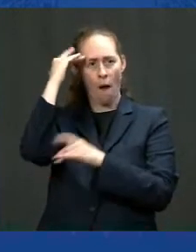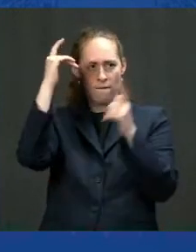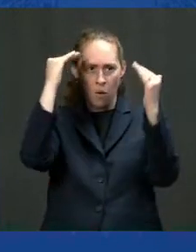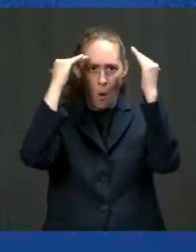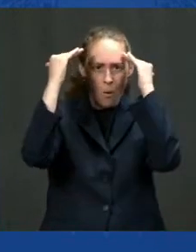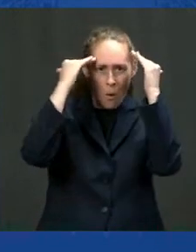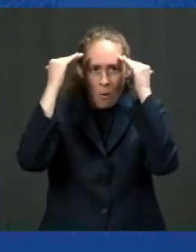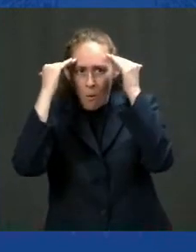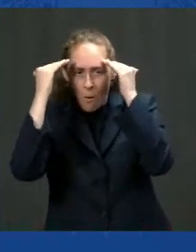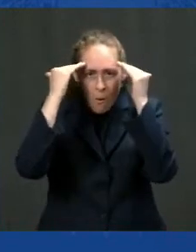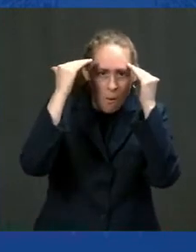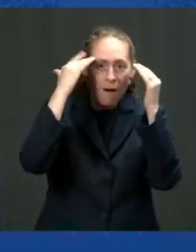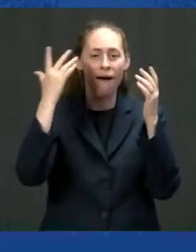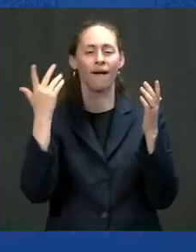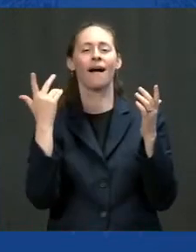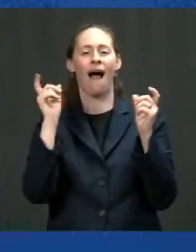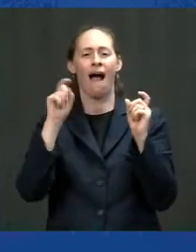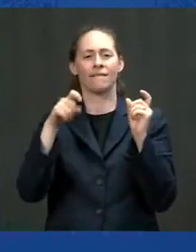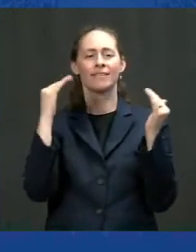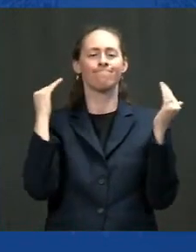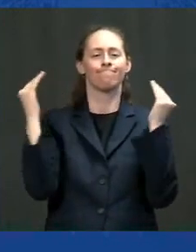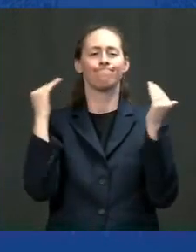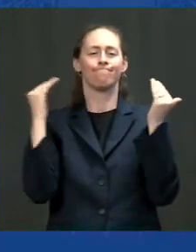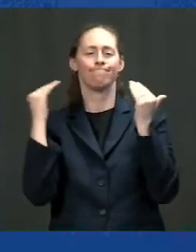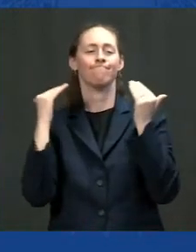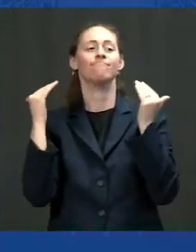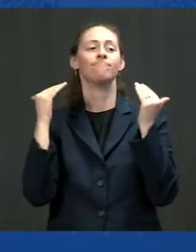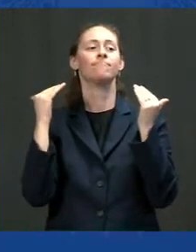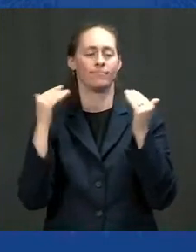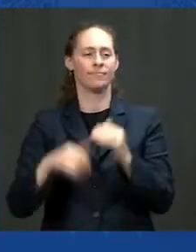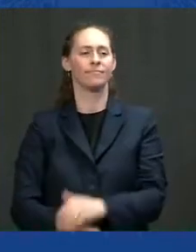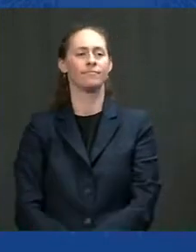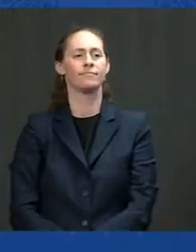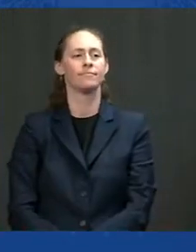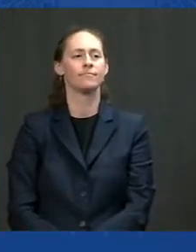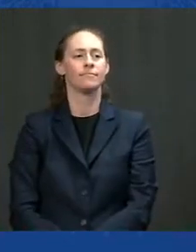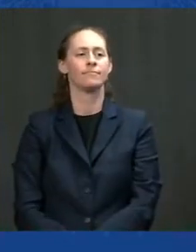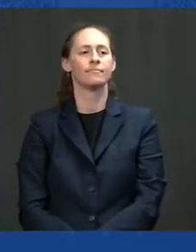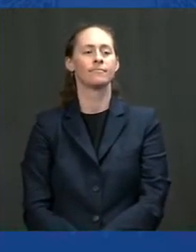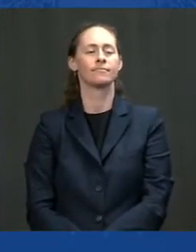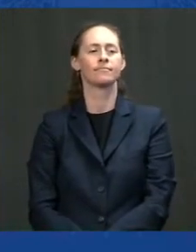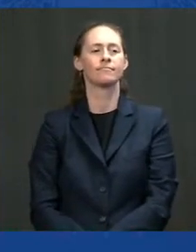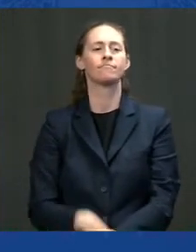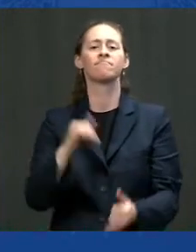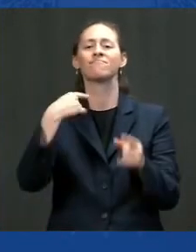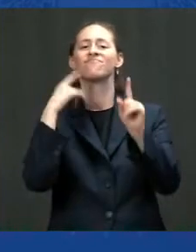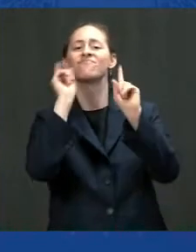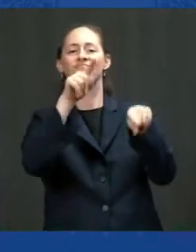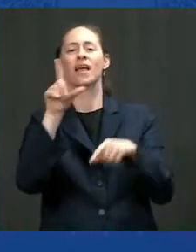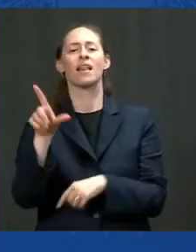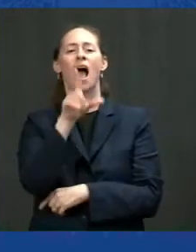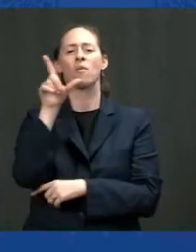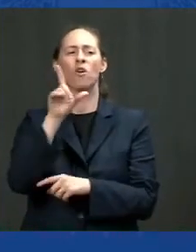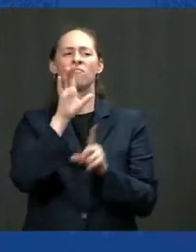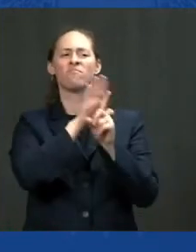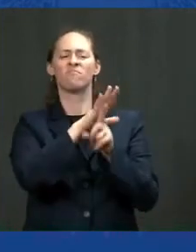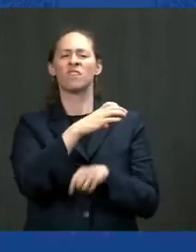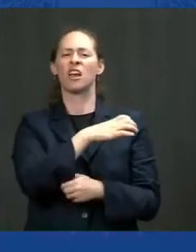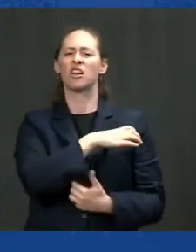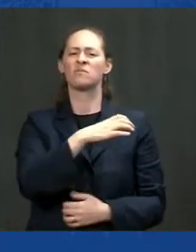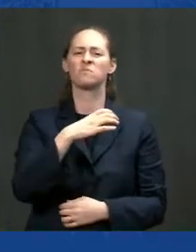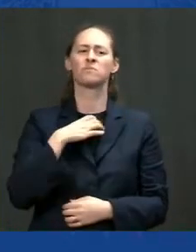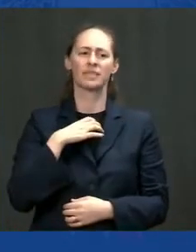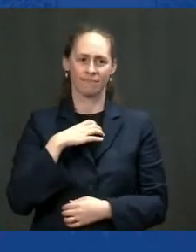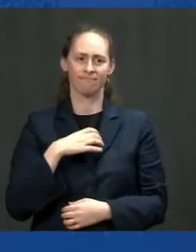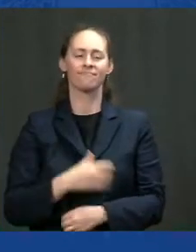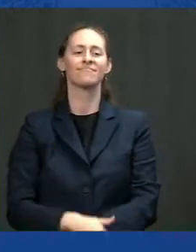You're going to walk into the Library of Congress, one of the greatest libraries in the world, and if you don't know how to use the card catalog, figuratively speaking, it's